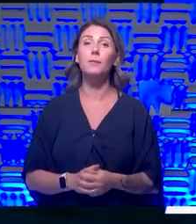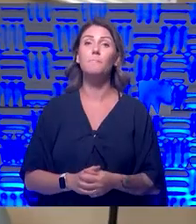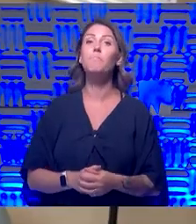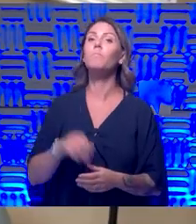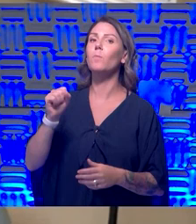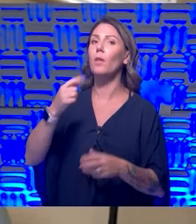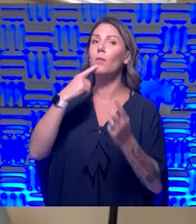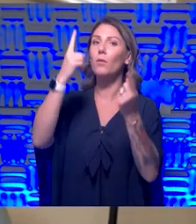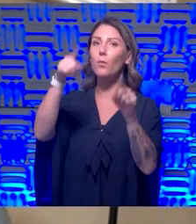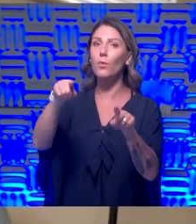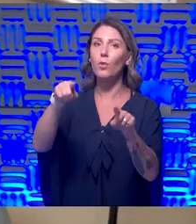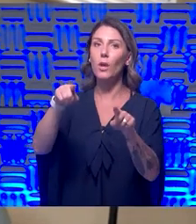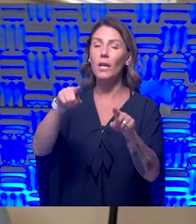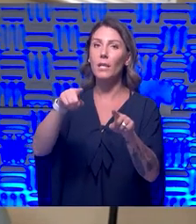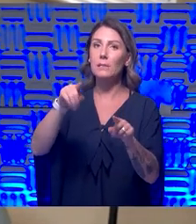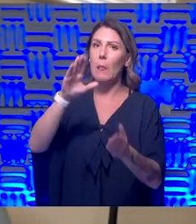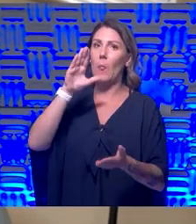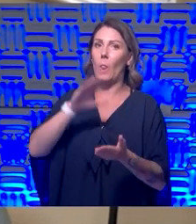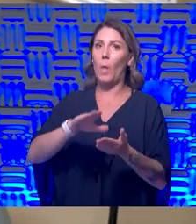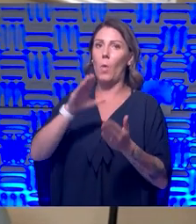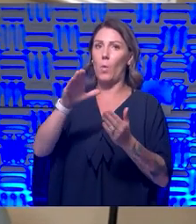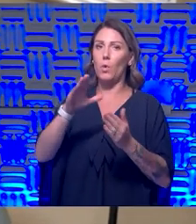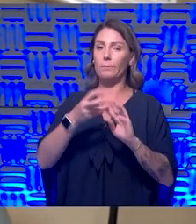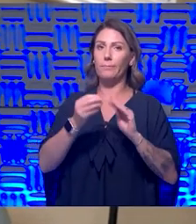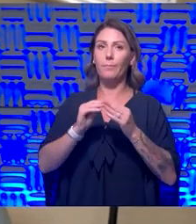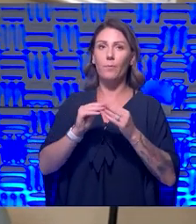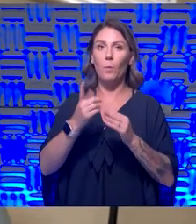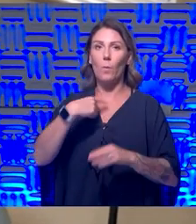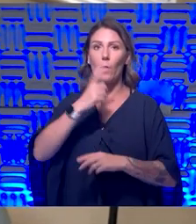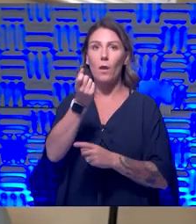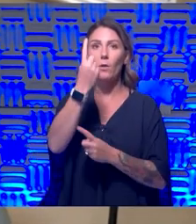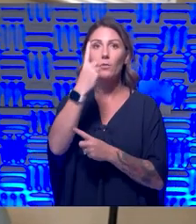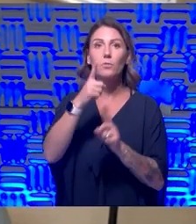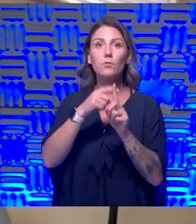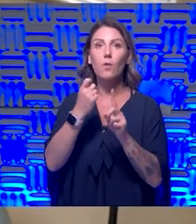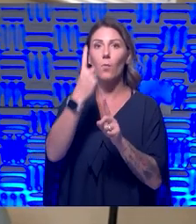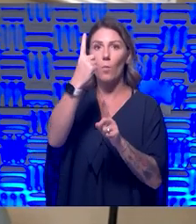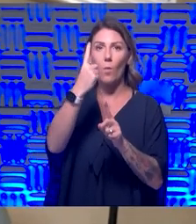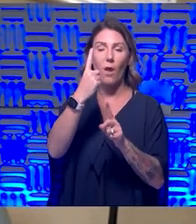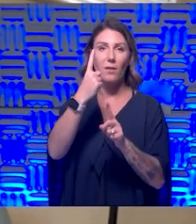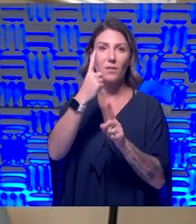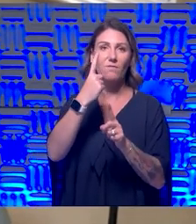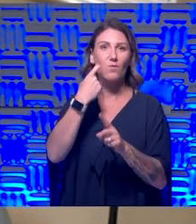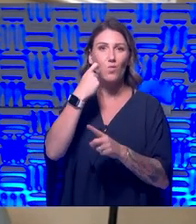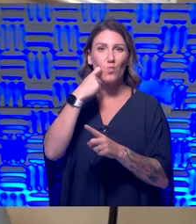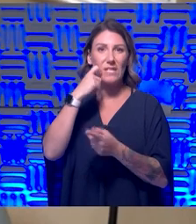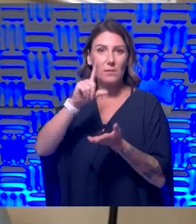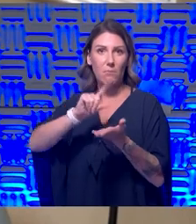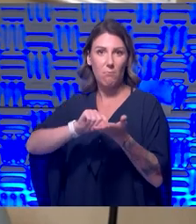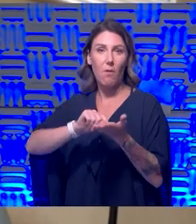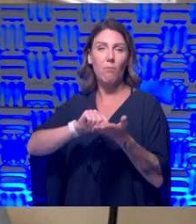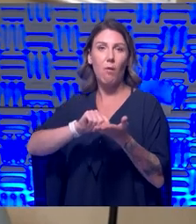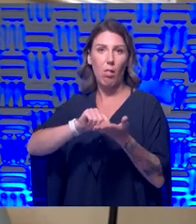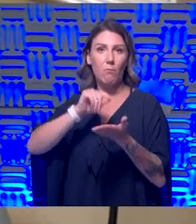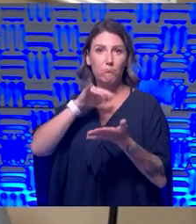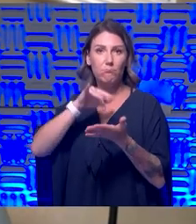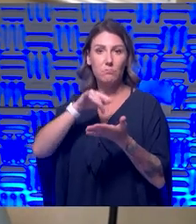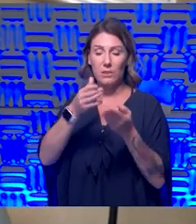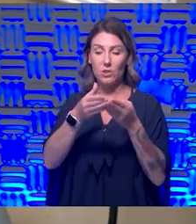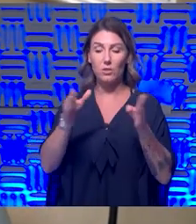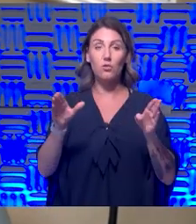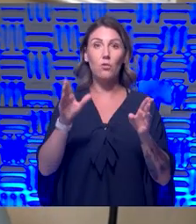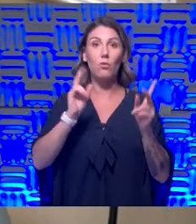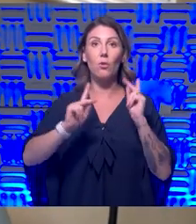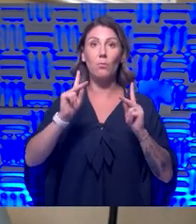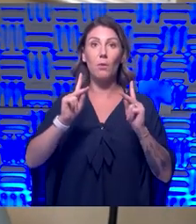agree with you. It's certainly much lower. We understand from one of the recent publications that in general, the people that they